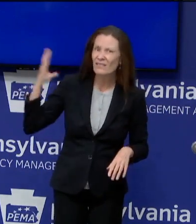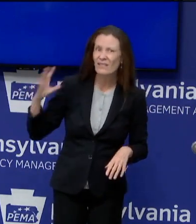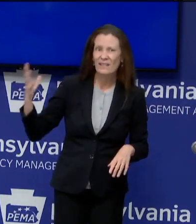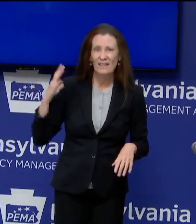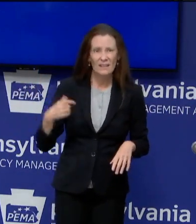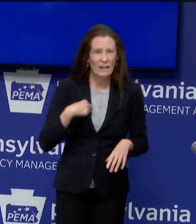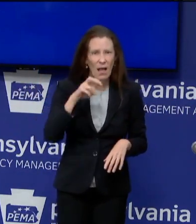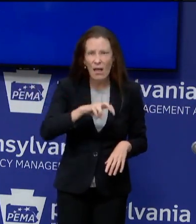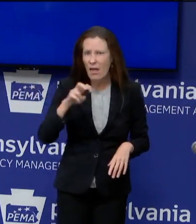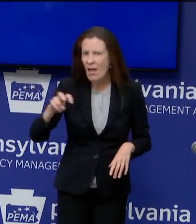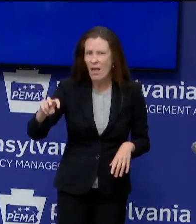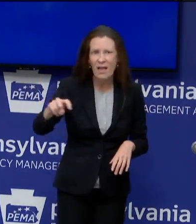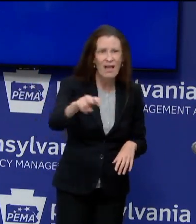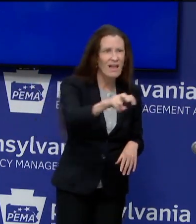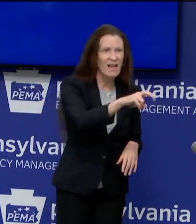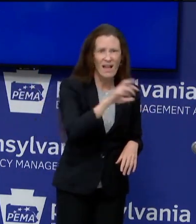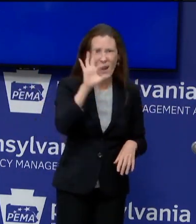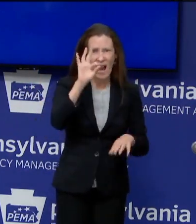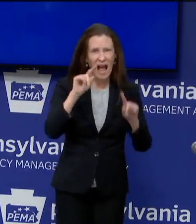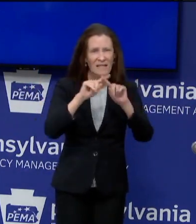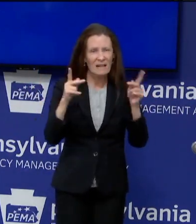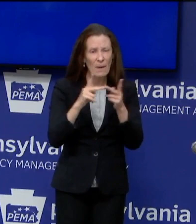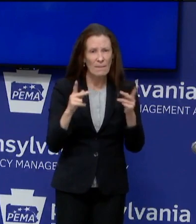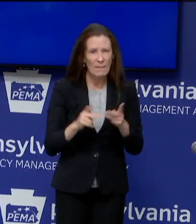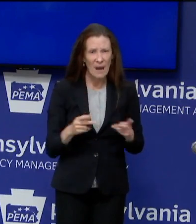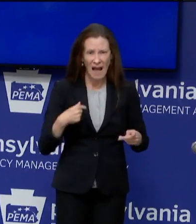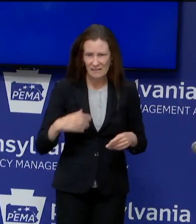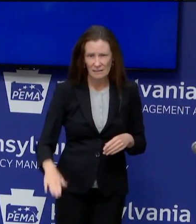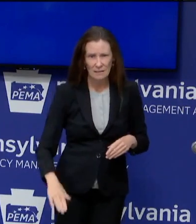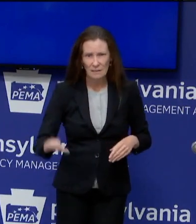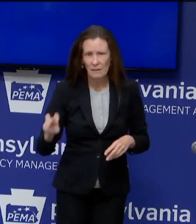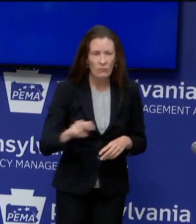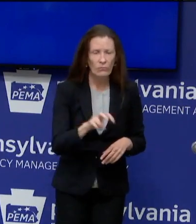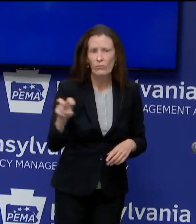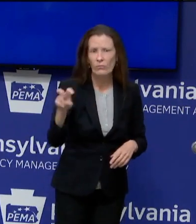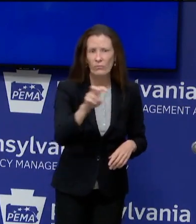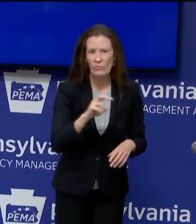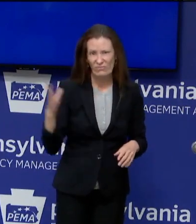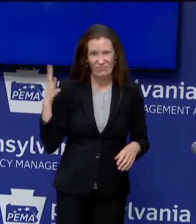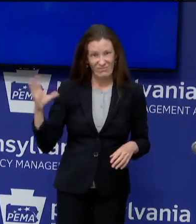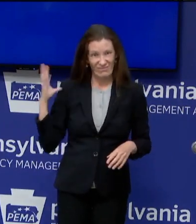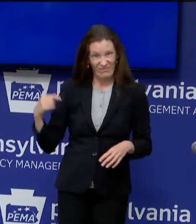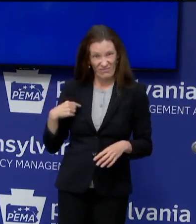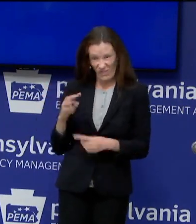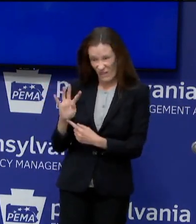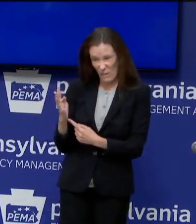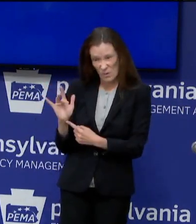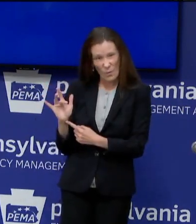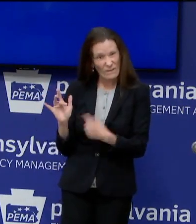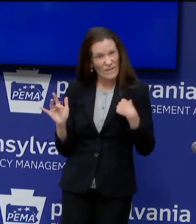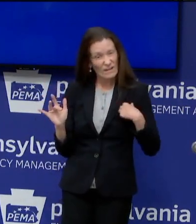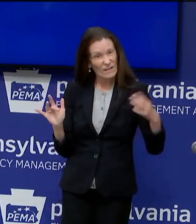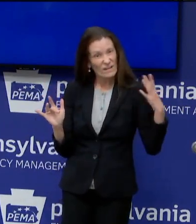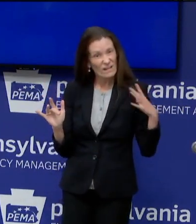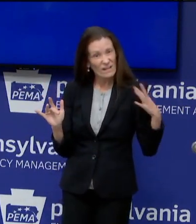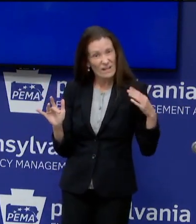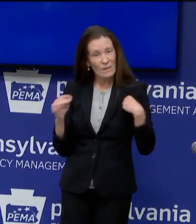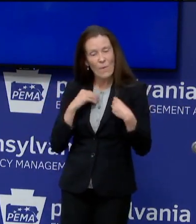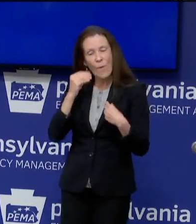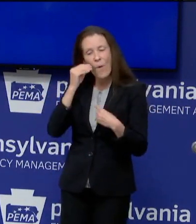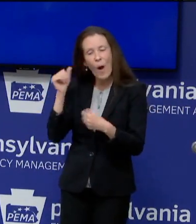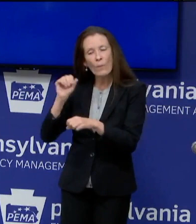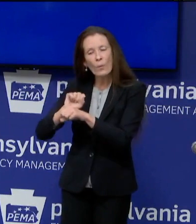When I had my minimum wage job making four and a quarter an hour at a local mom and pop grocery store, I was using that to help